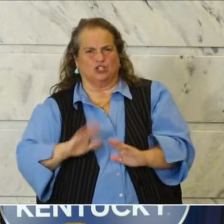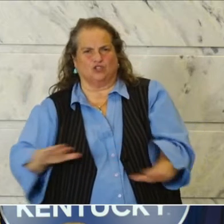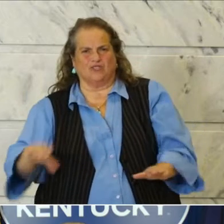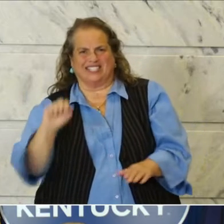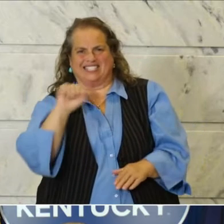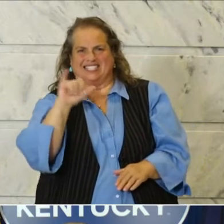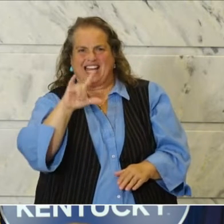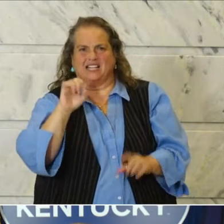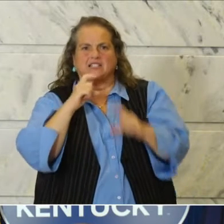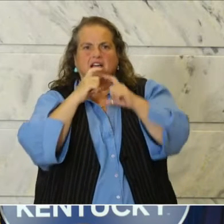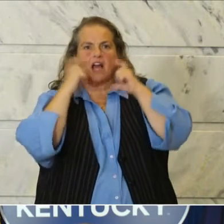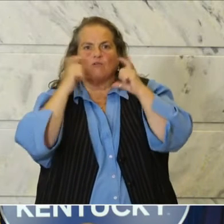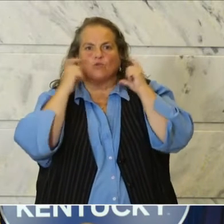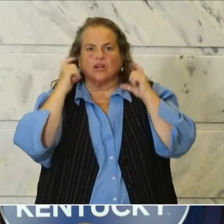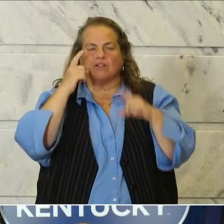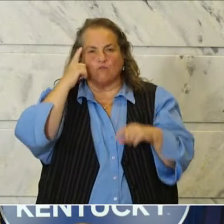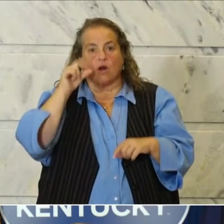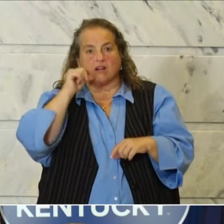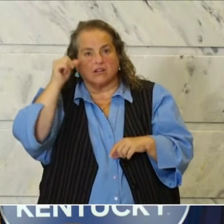other staff members.